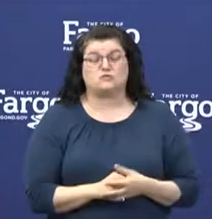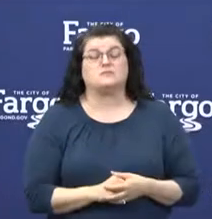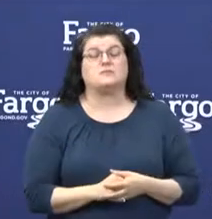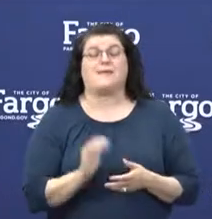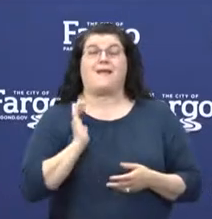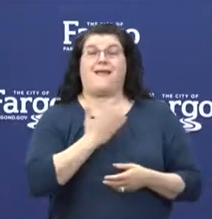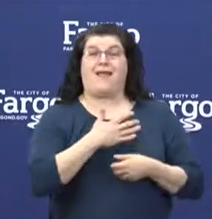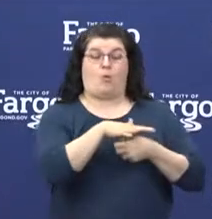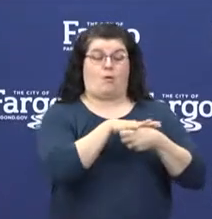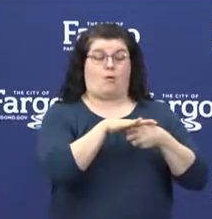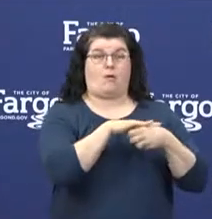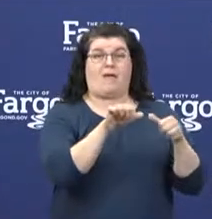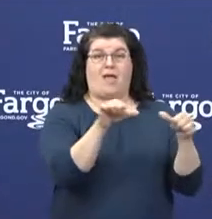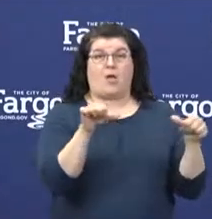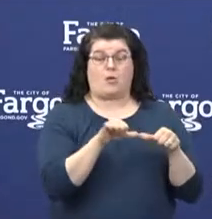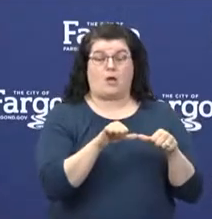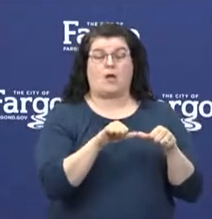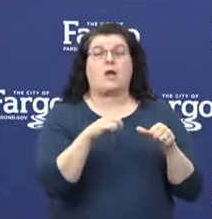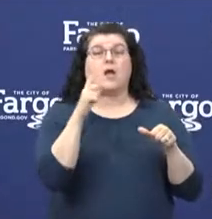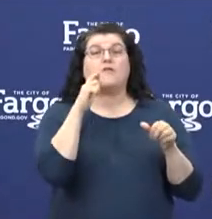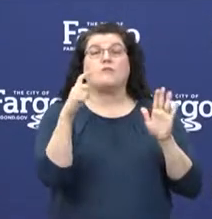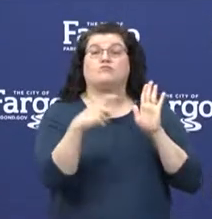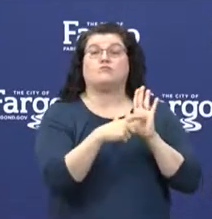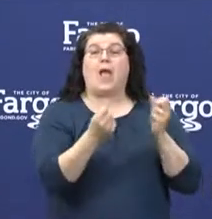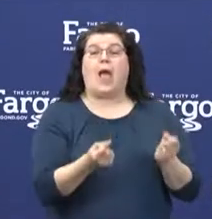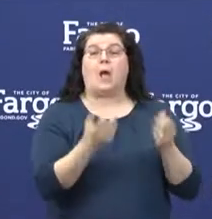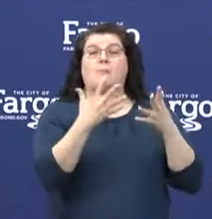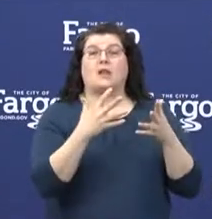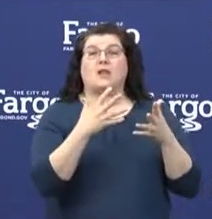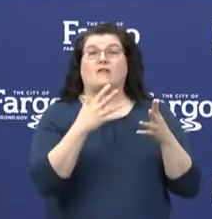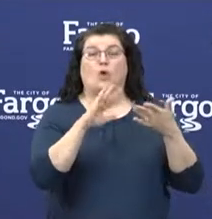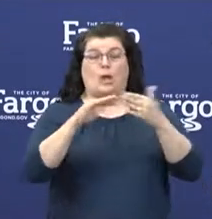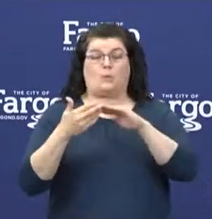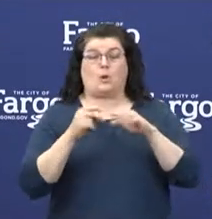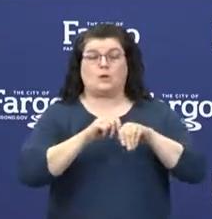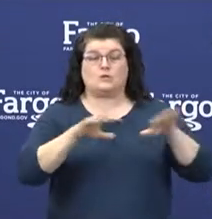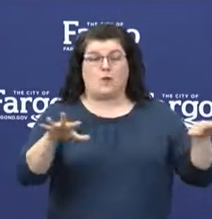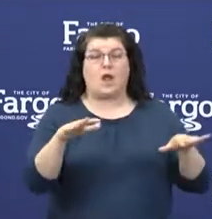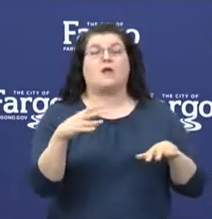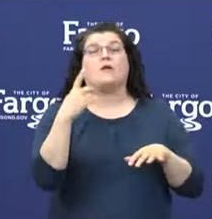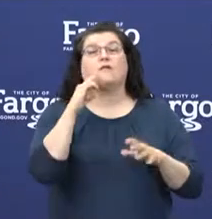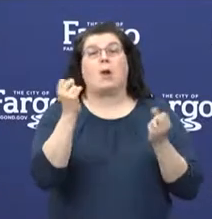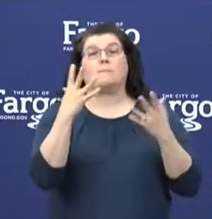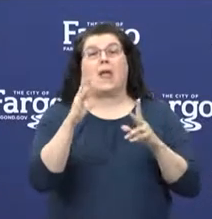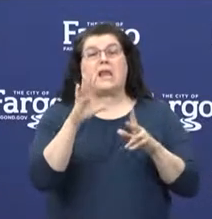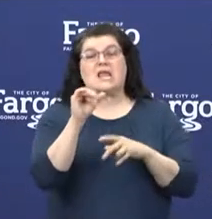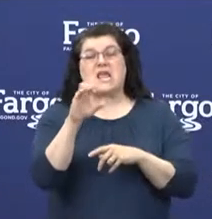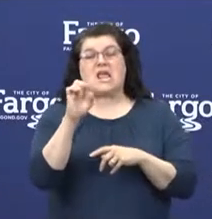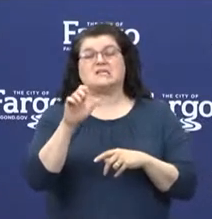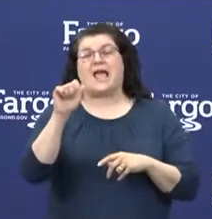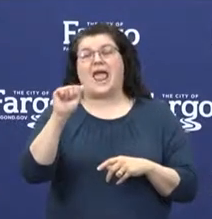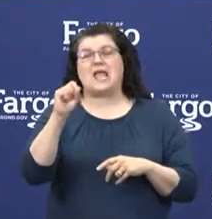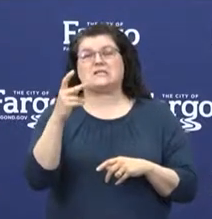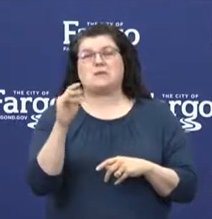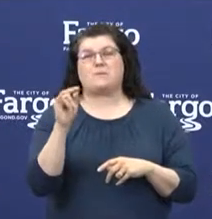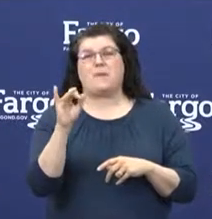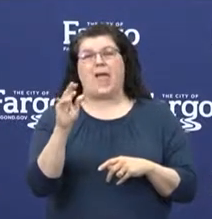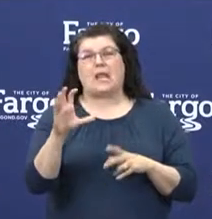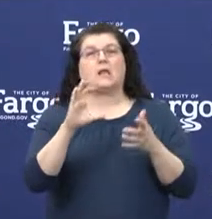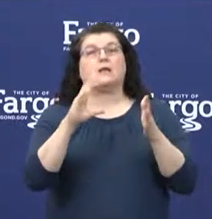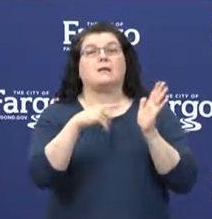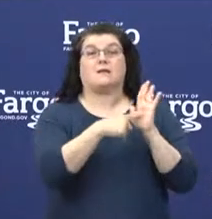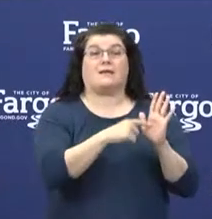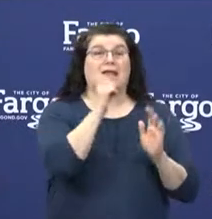area, there have been identified community spread and the presence of asymptomatic positive cases, which is why it's really important for people to